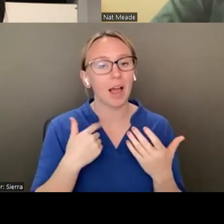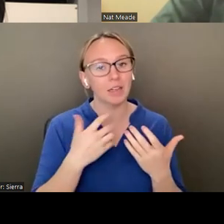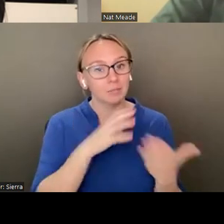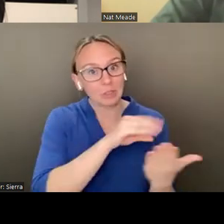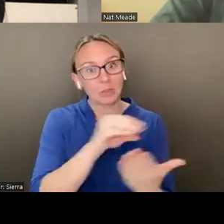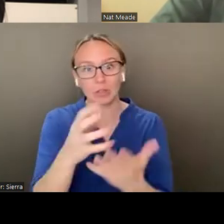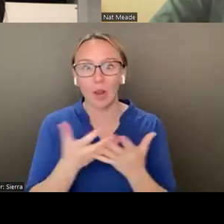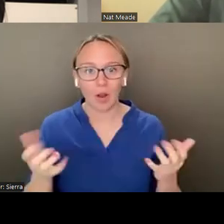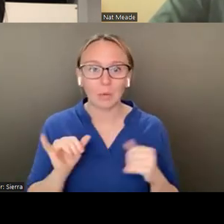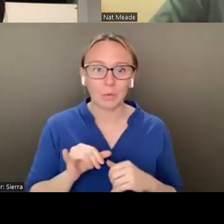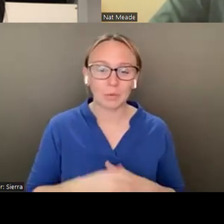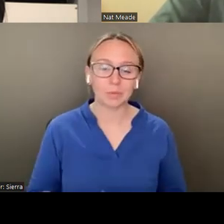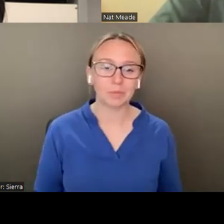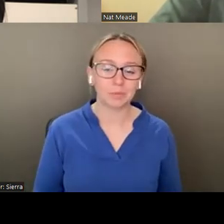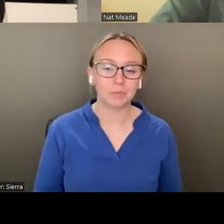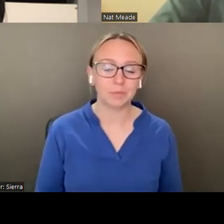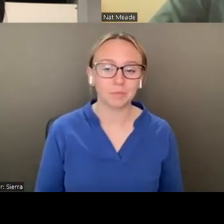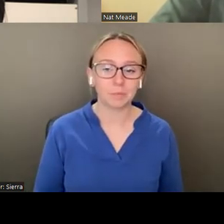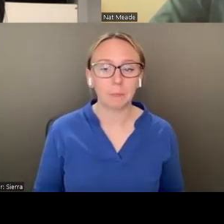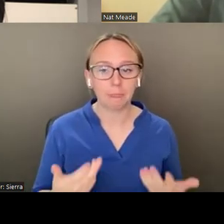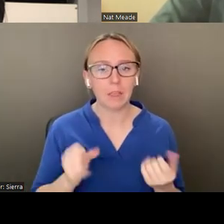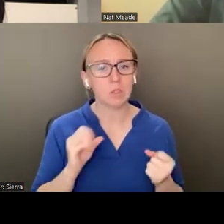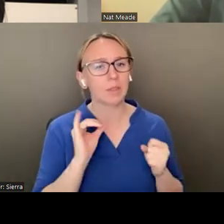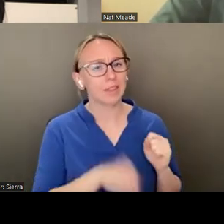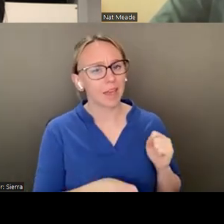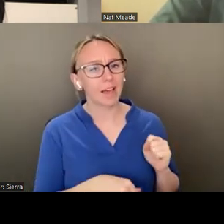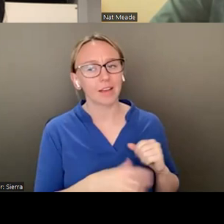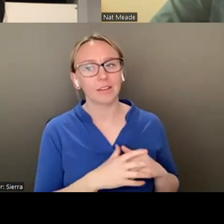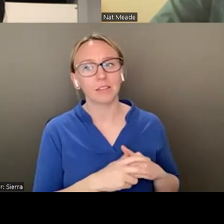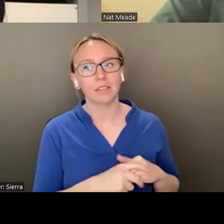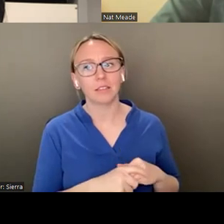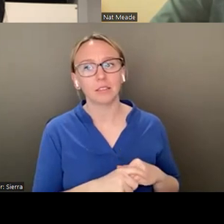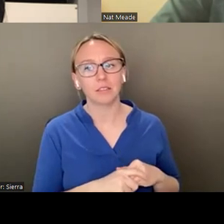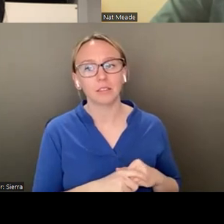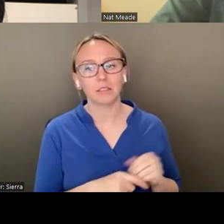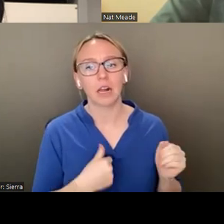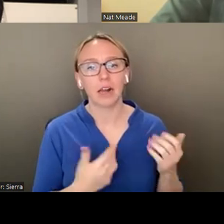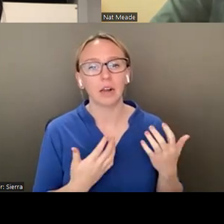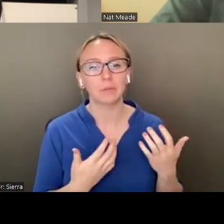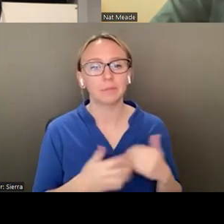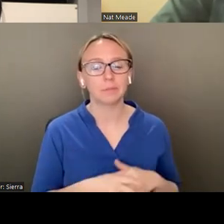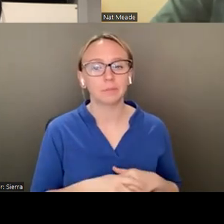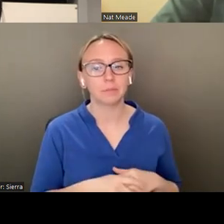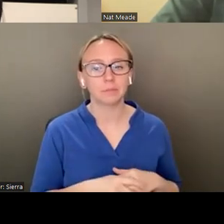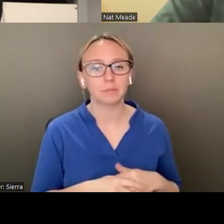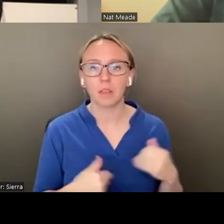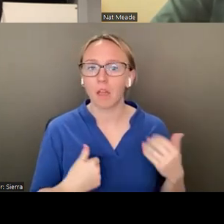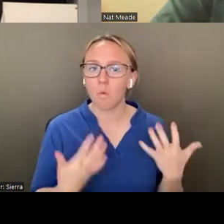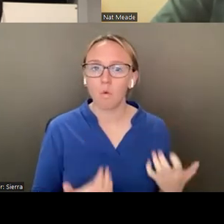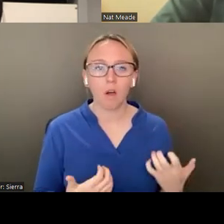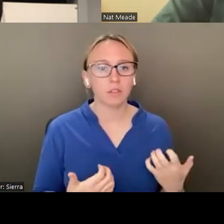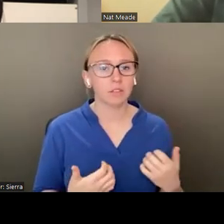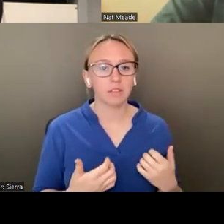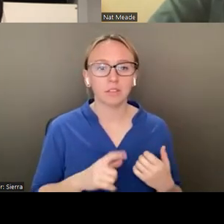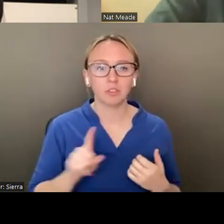I guess I took that and I just wanted to, I really wanted to just kind of crank through work, work on